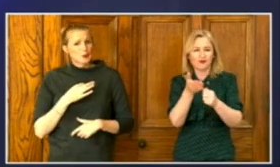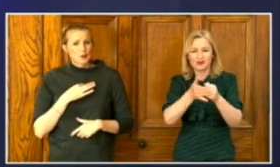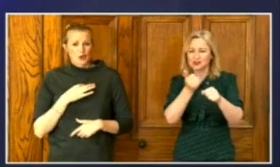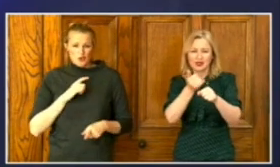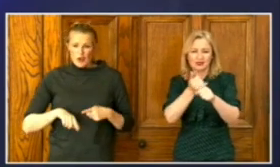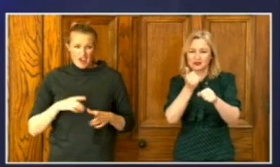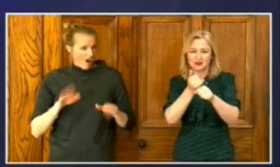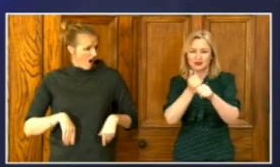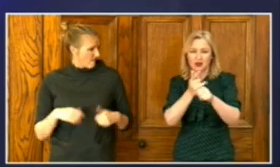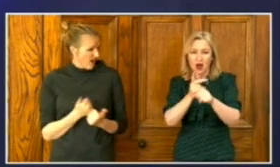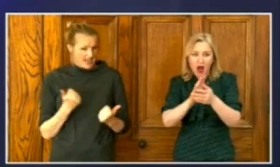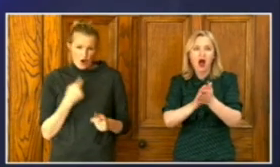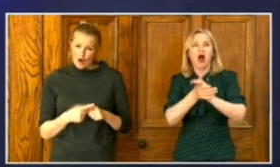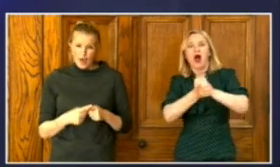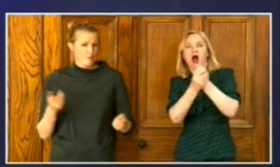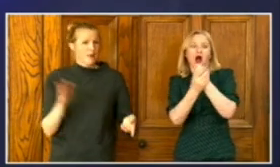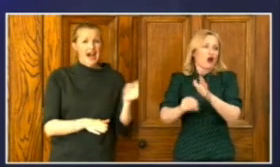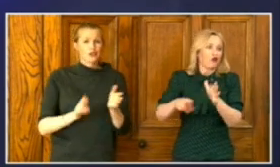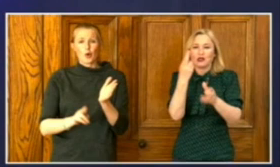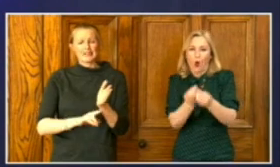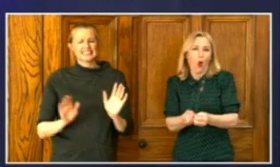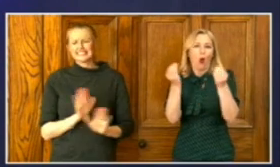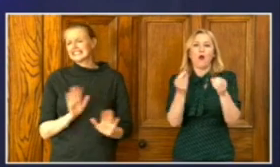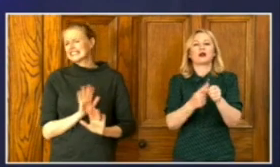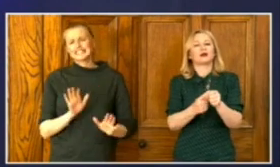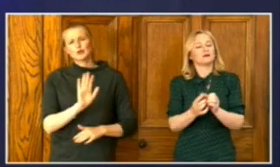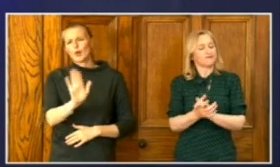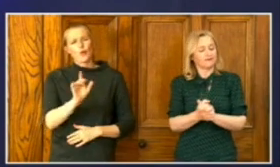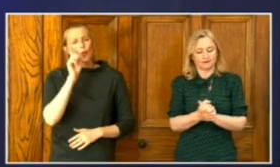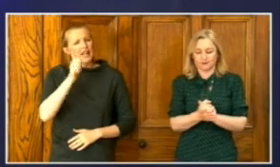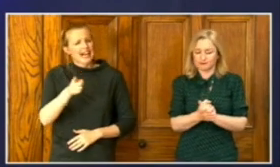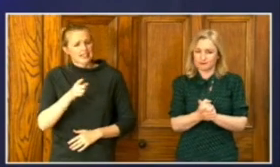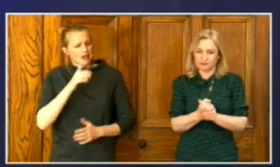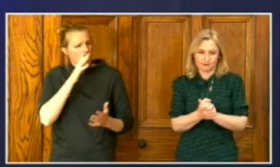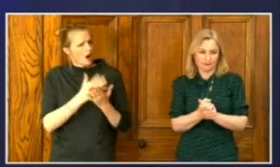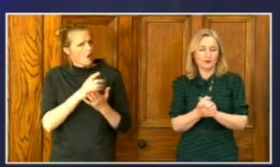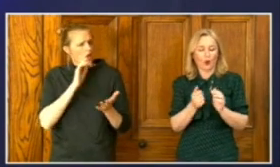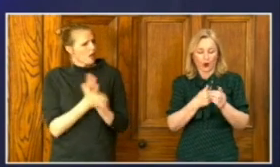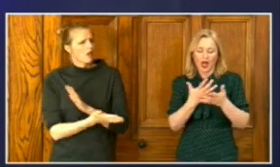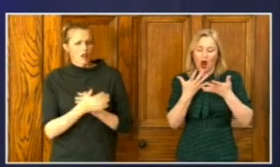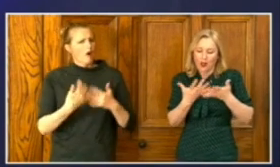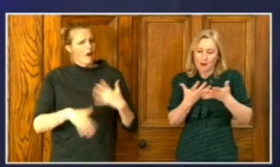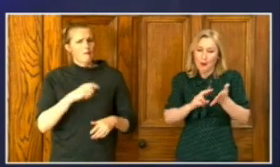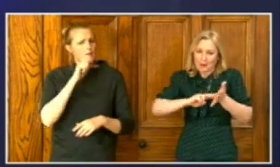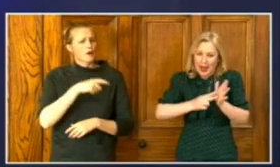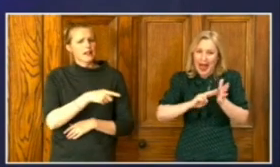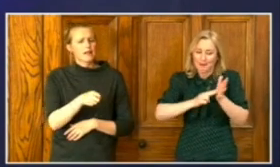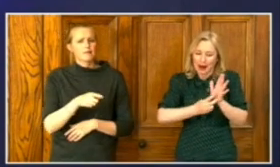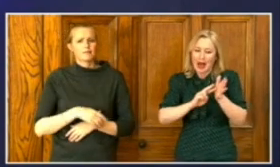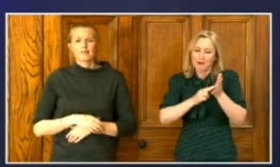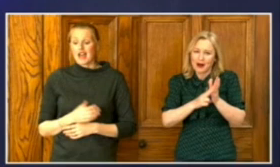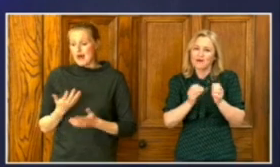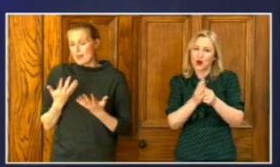would be a mistake. We are working on a careful plan for recovery. We will be urging people